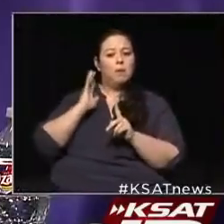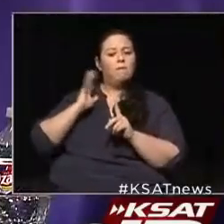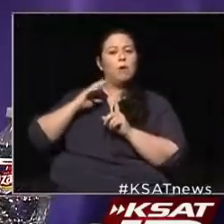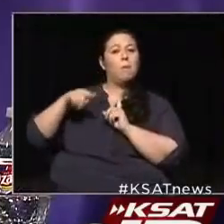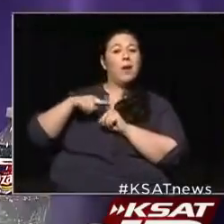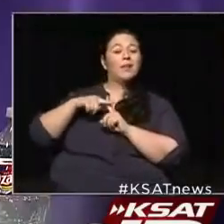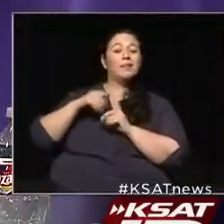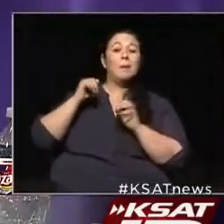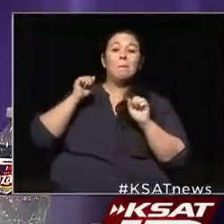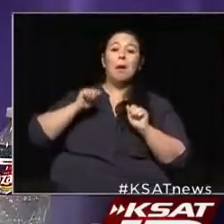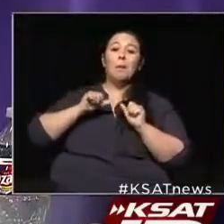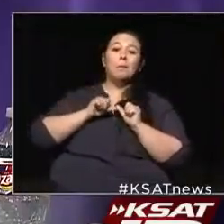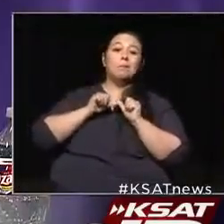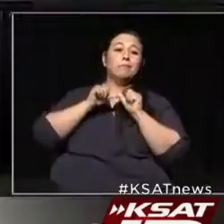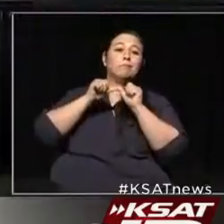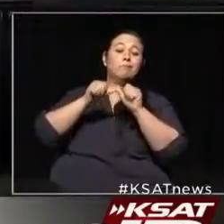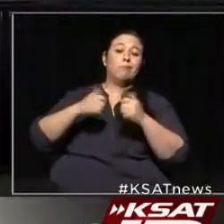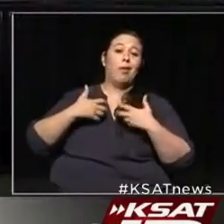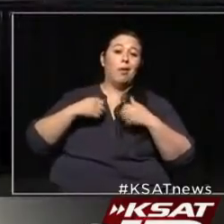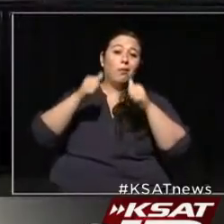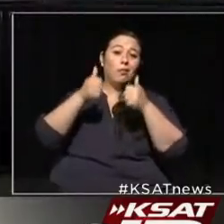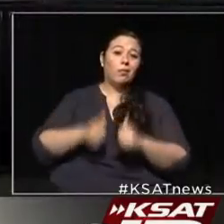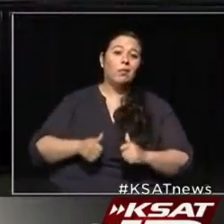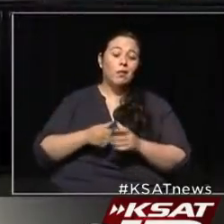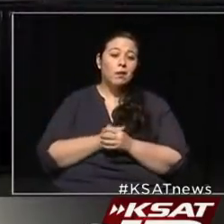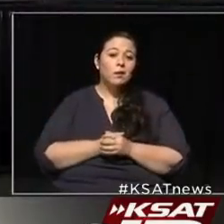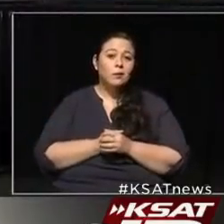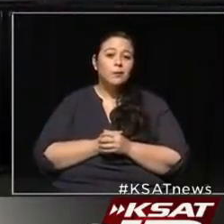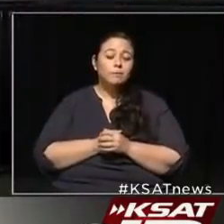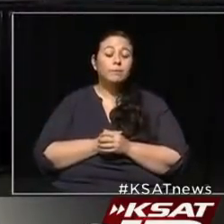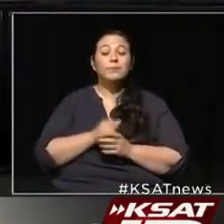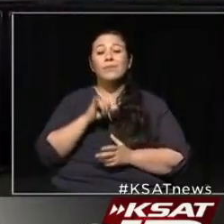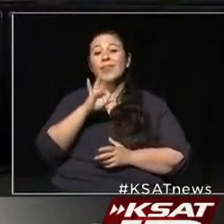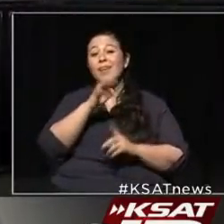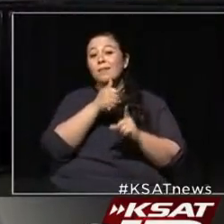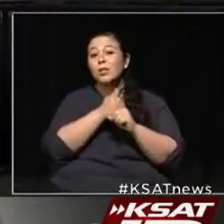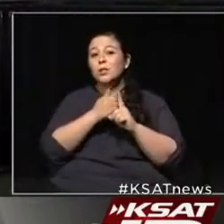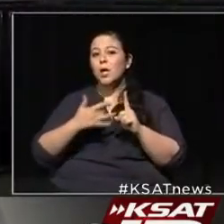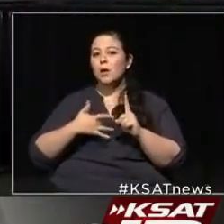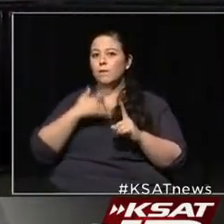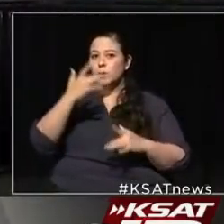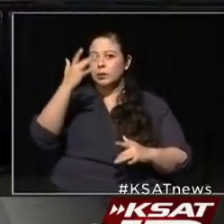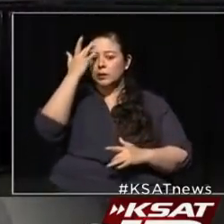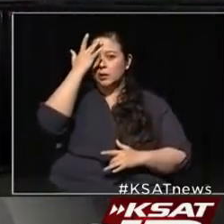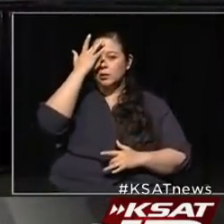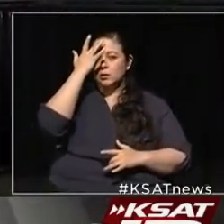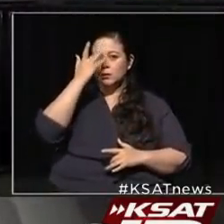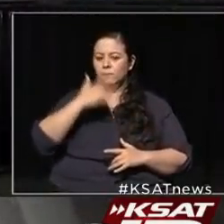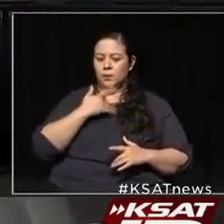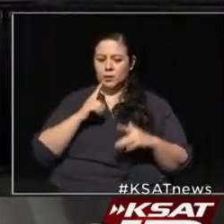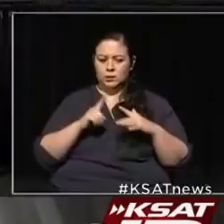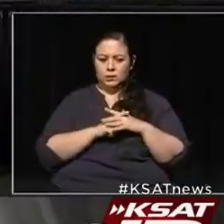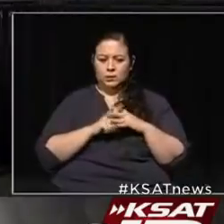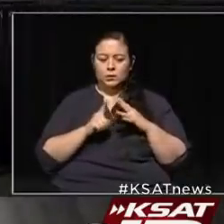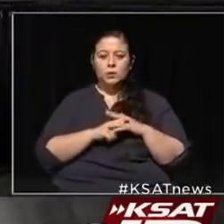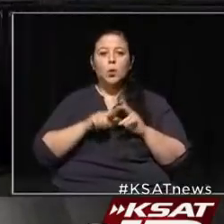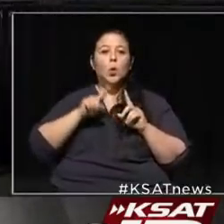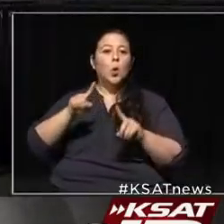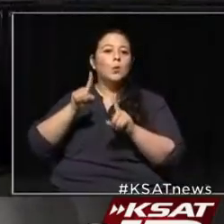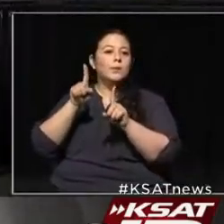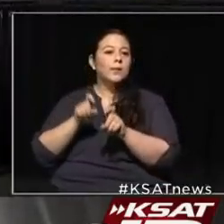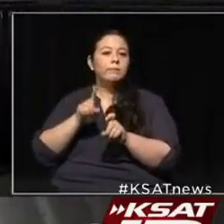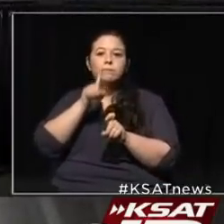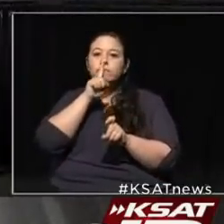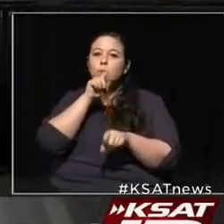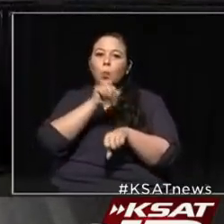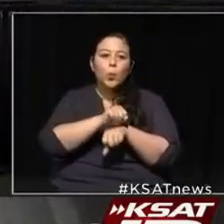-term consequences. Great. Thank you, Judge. And if you are sick or you feel symptoms, please go get tested. Do not go into work or to